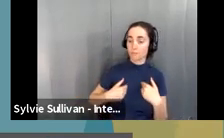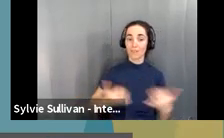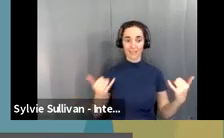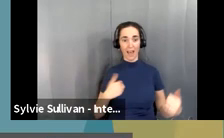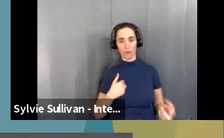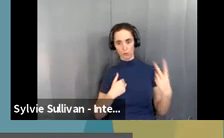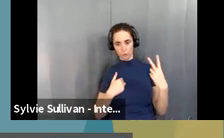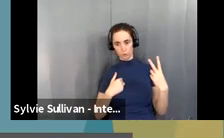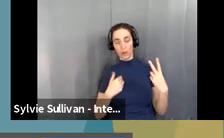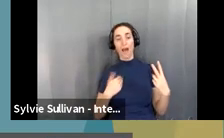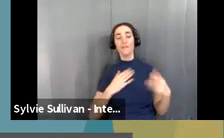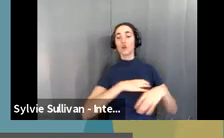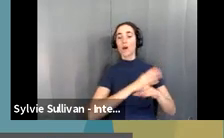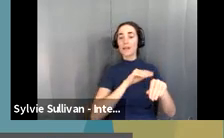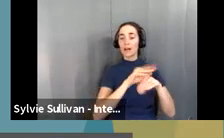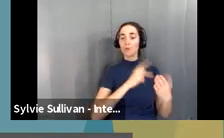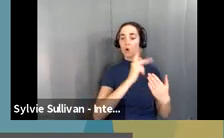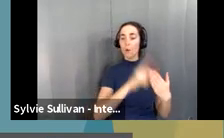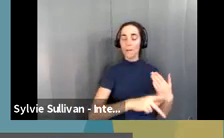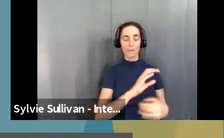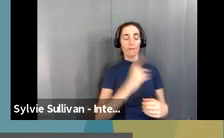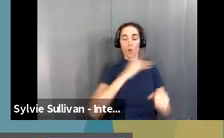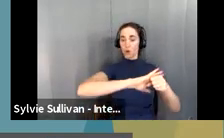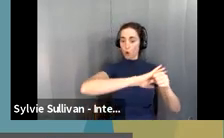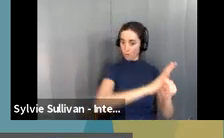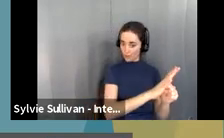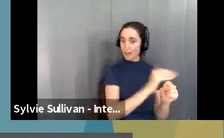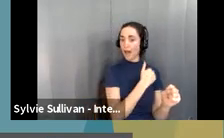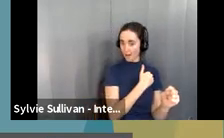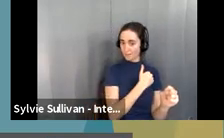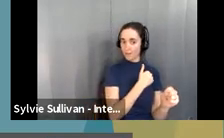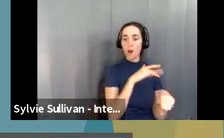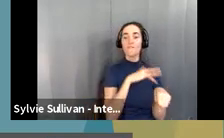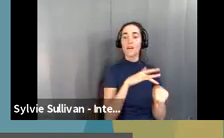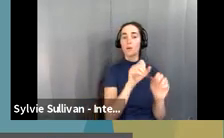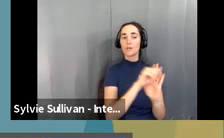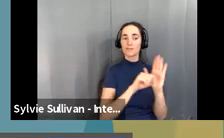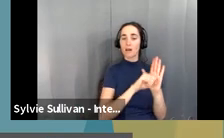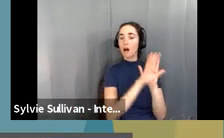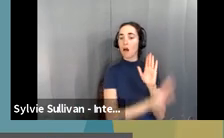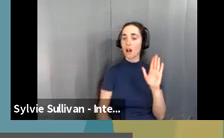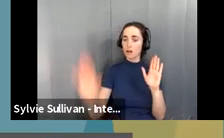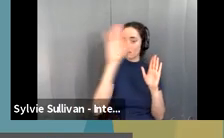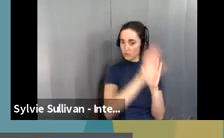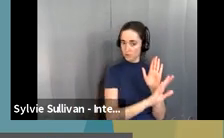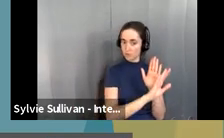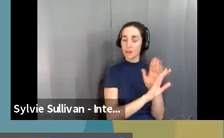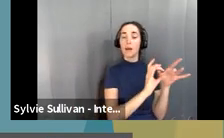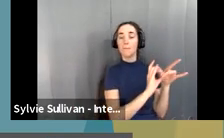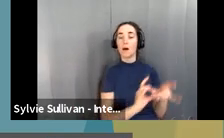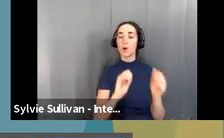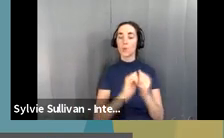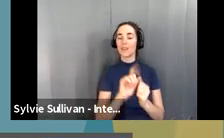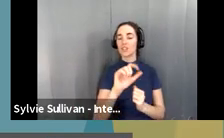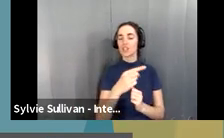the COVID-19 crisis counseling program and those services are available statewide and in partnership with LGEs or